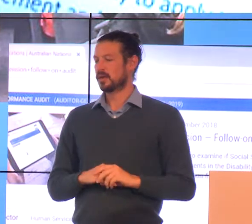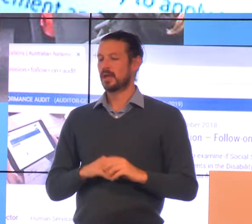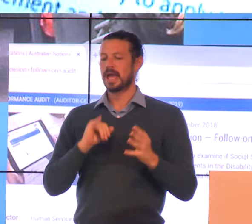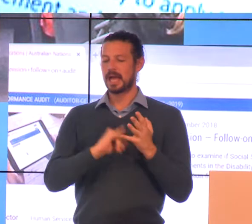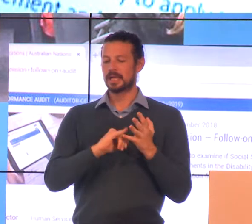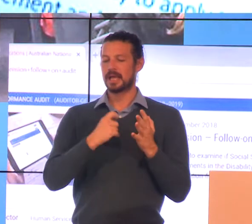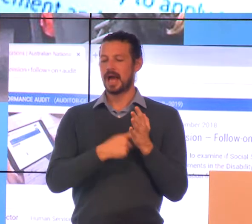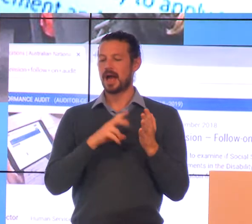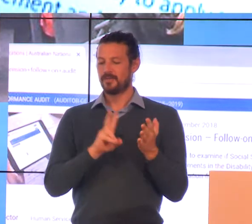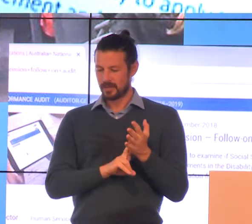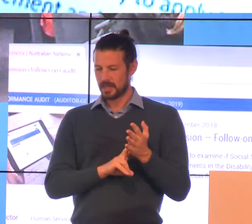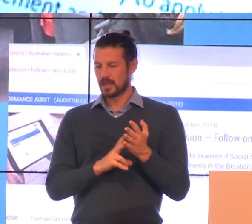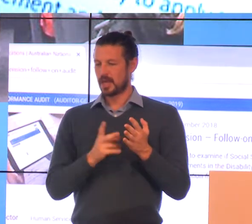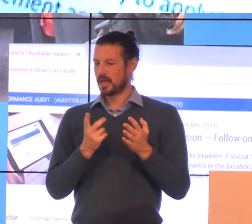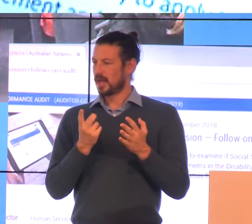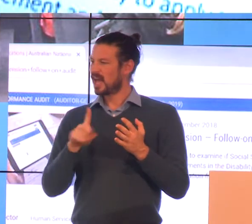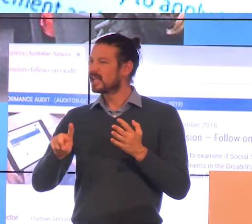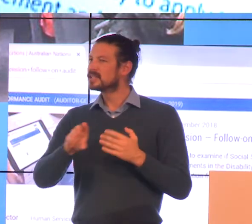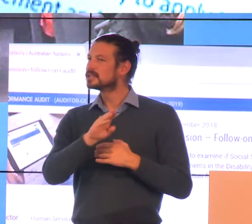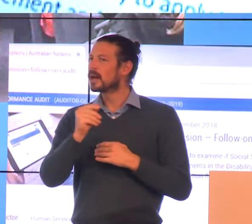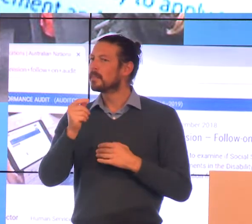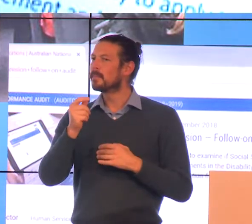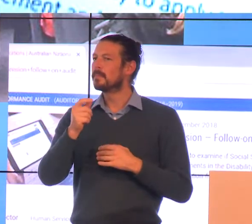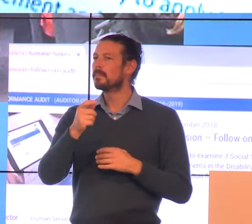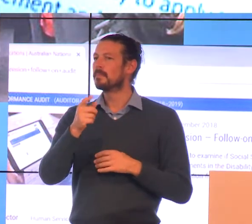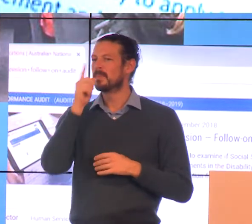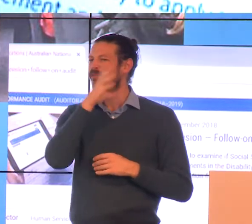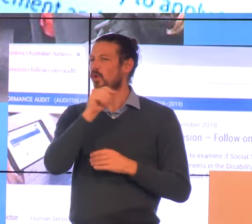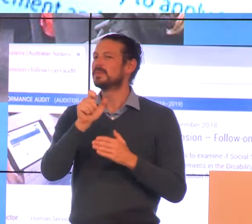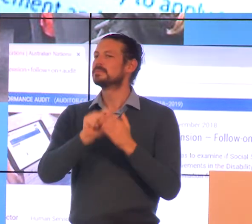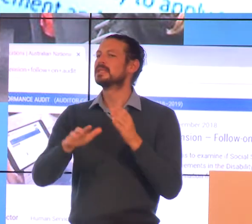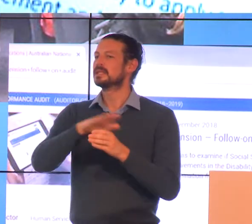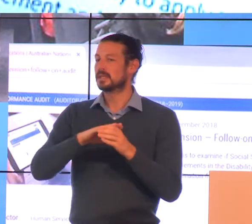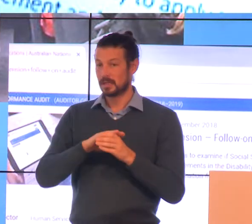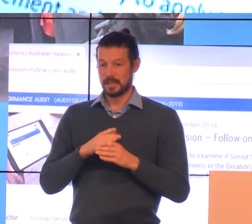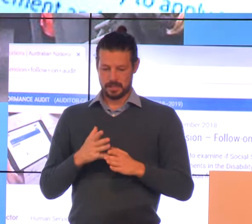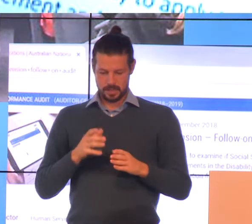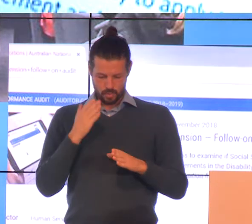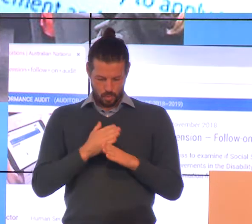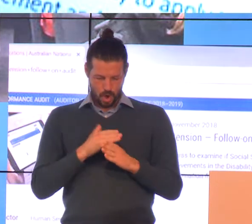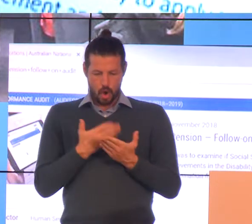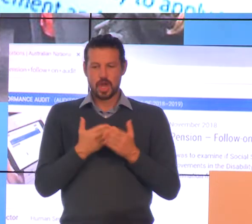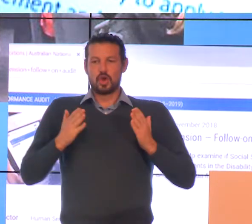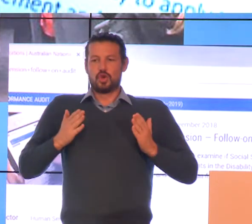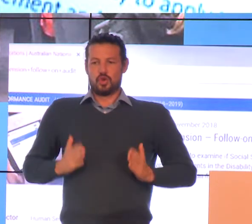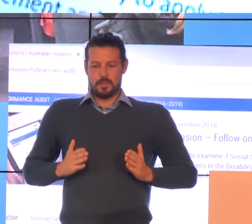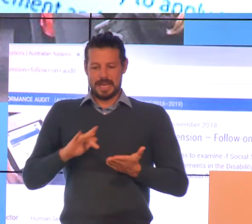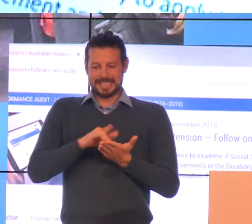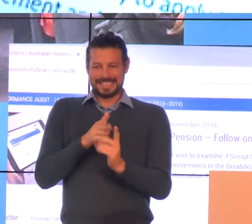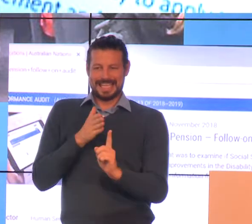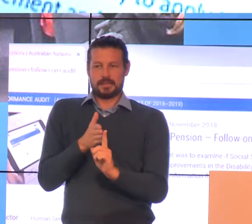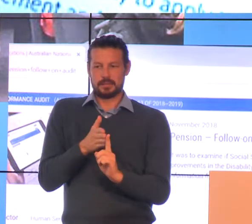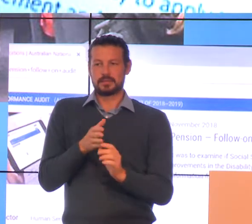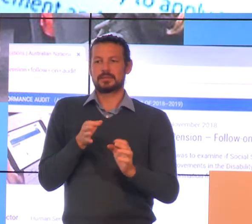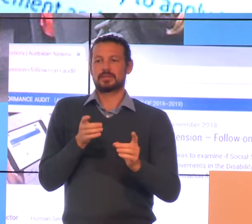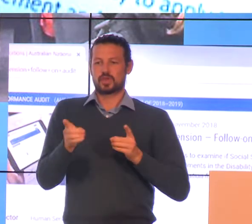SSRV and some members of the disability sector have worked together on a human-centred design project proposal